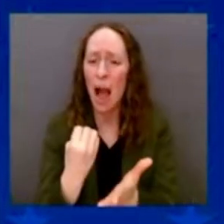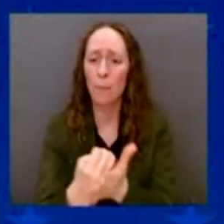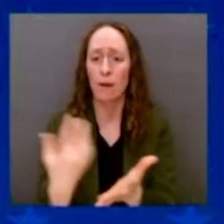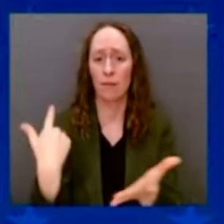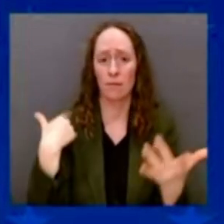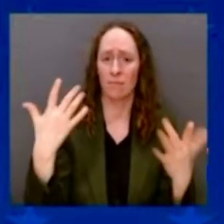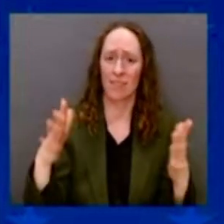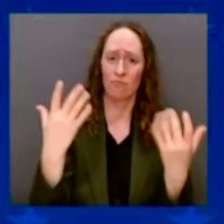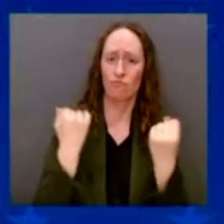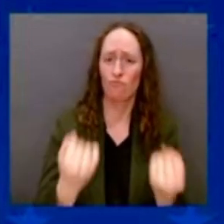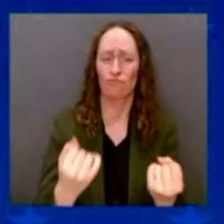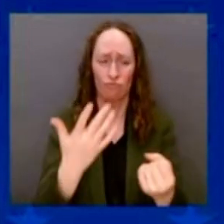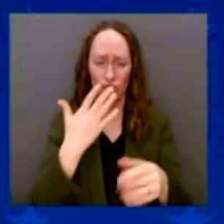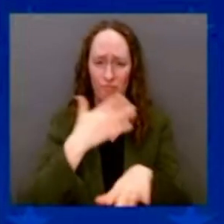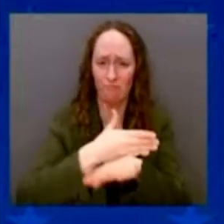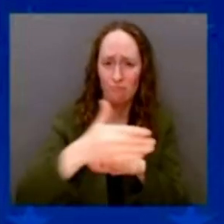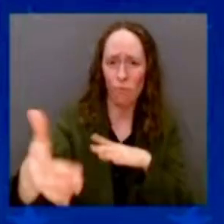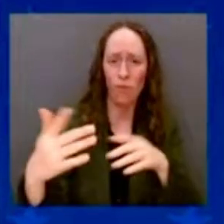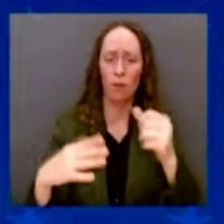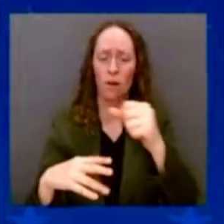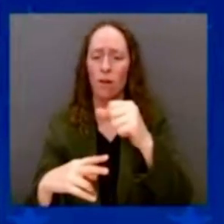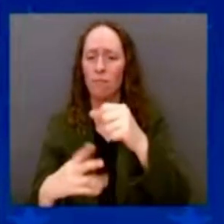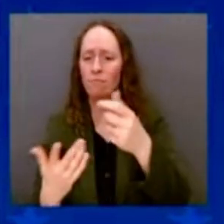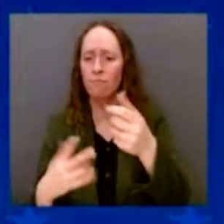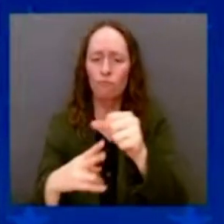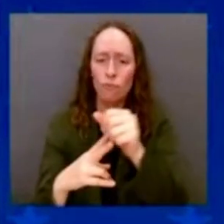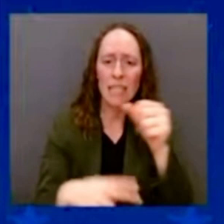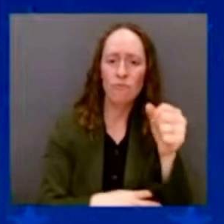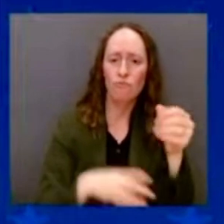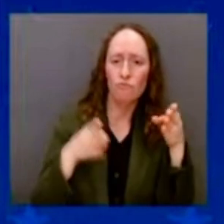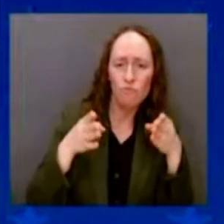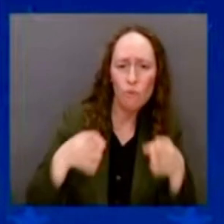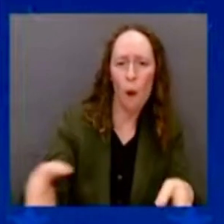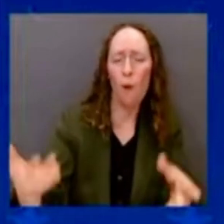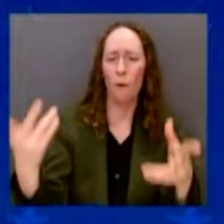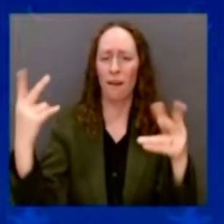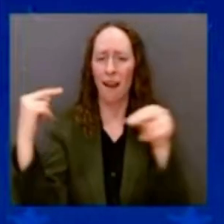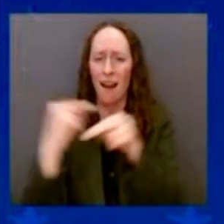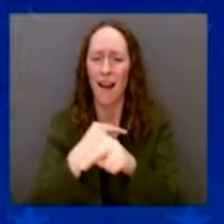— leading the world. We used to have the best infrastructure on Earth.